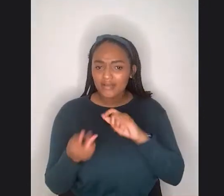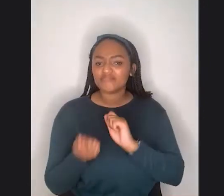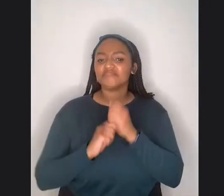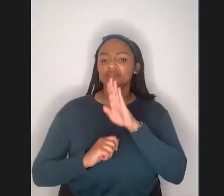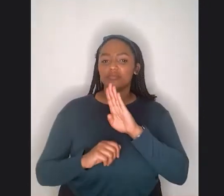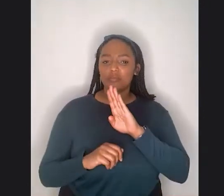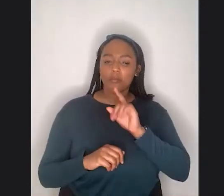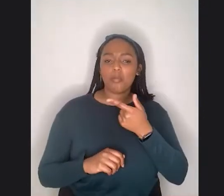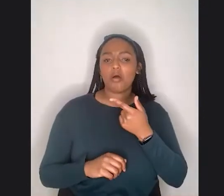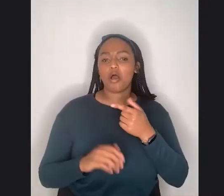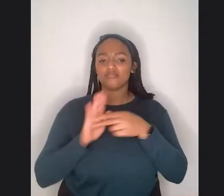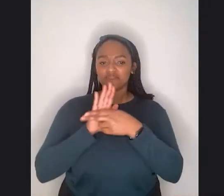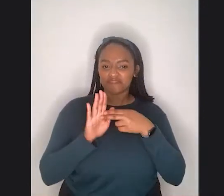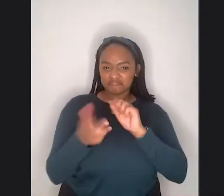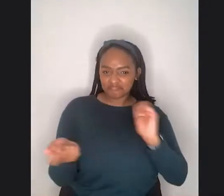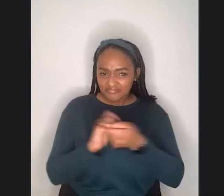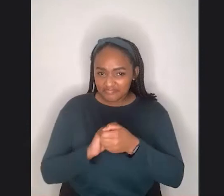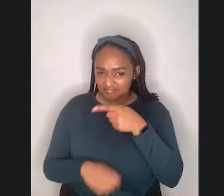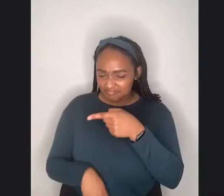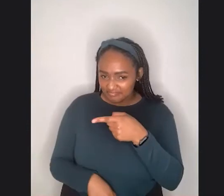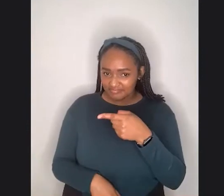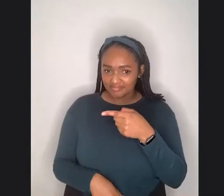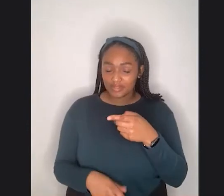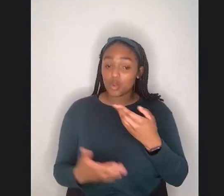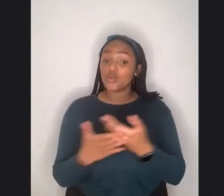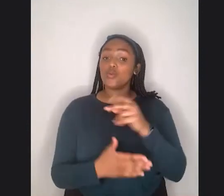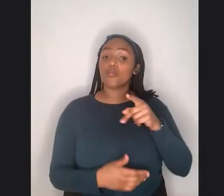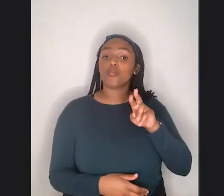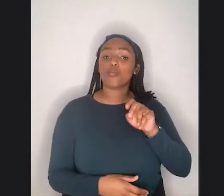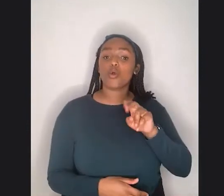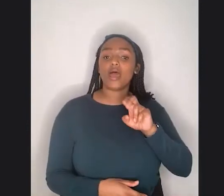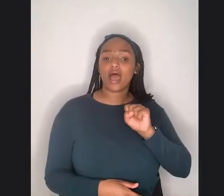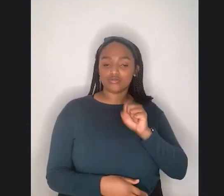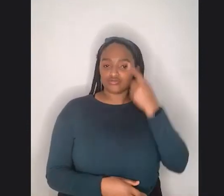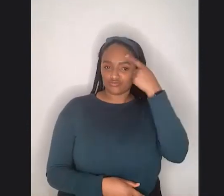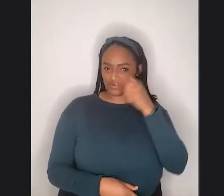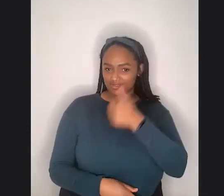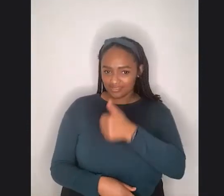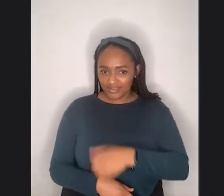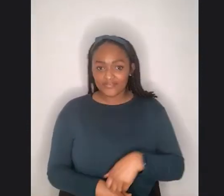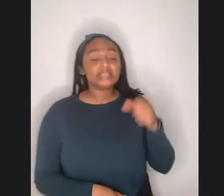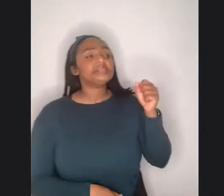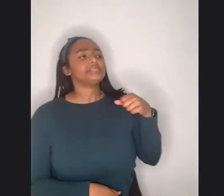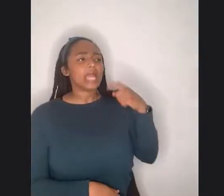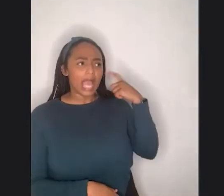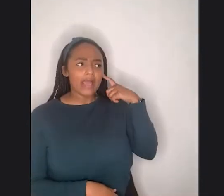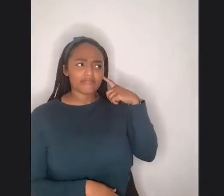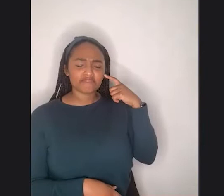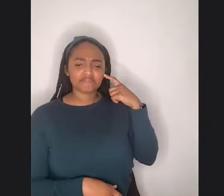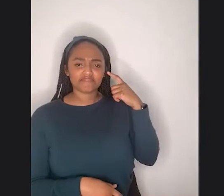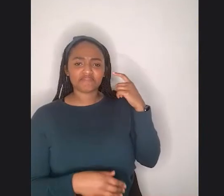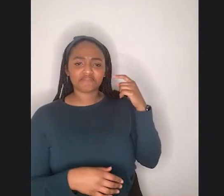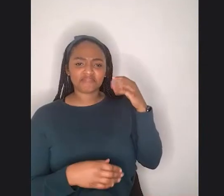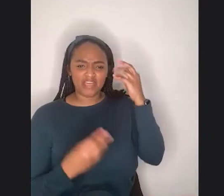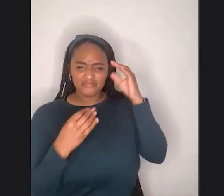yes, I have thought about it immensely. Um, you know, curves become them. Um, I,